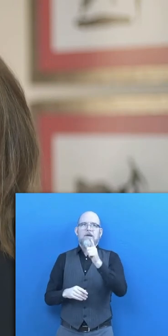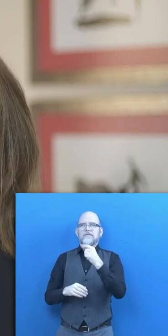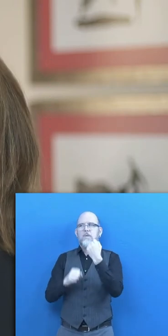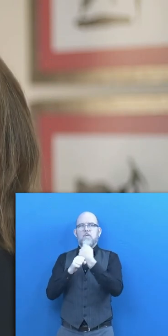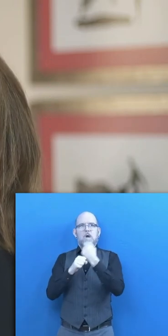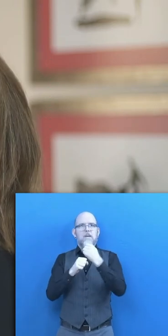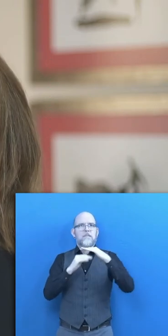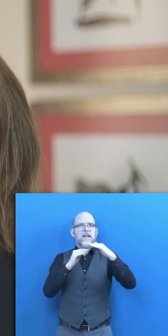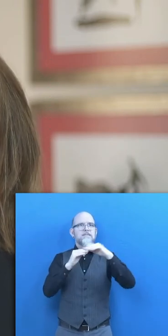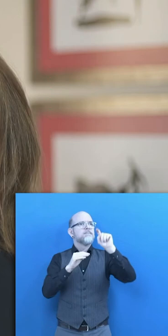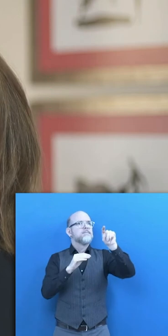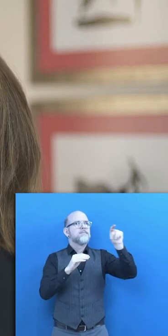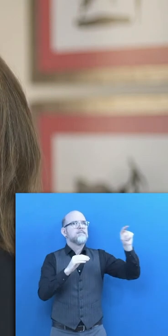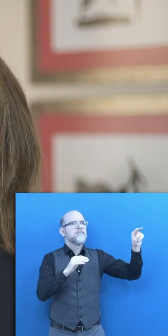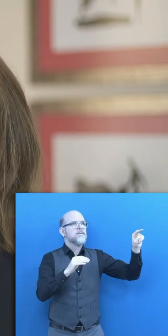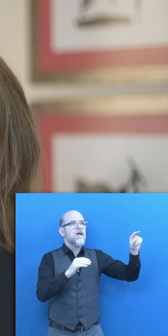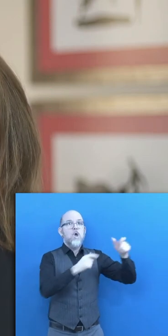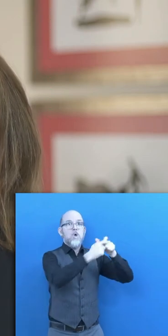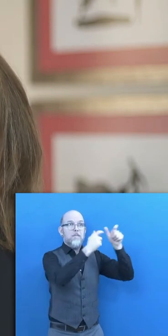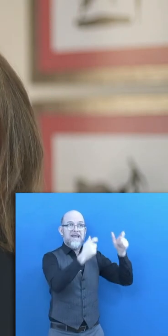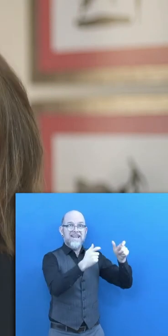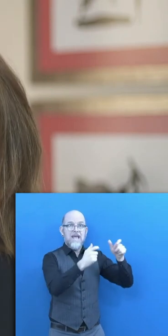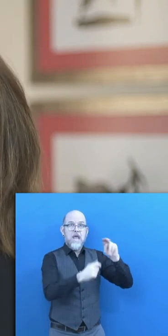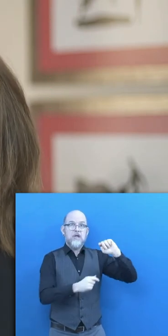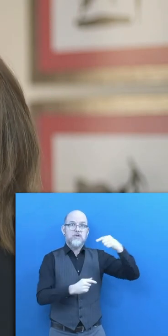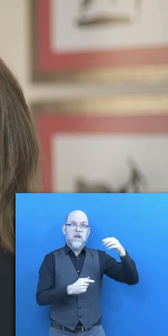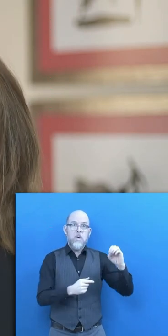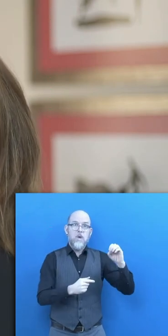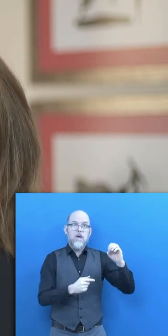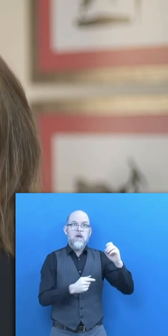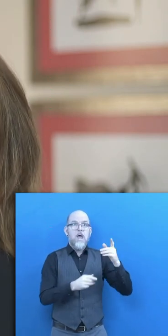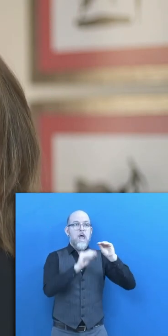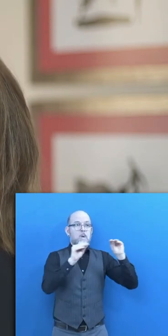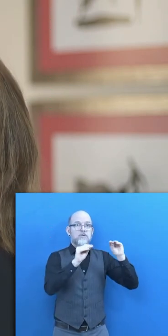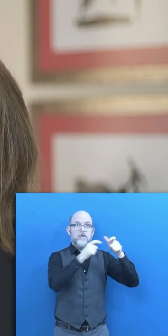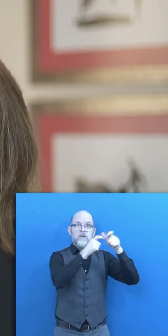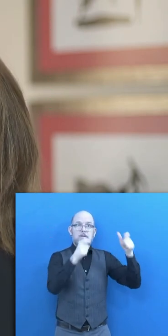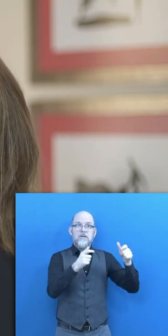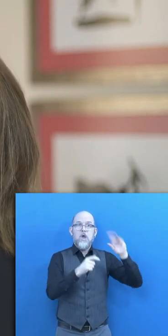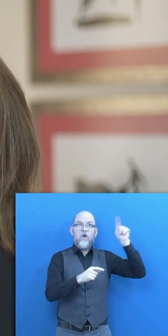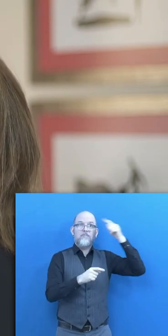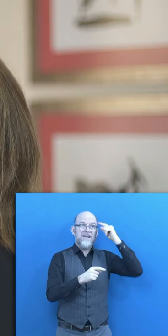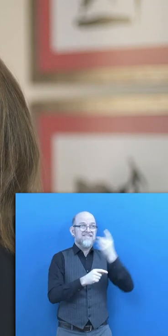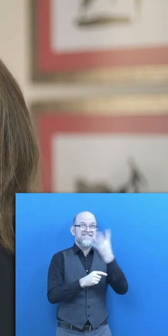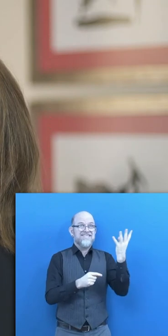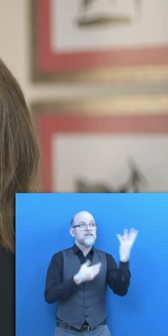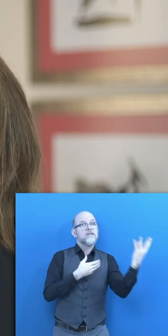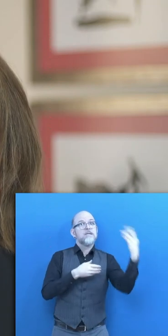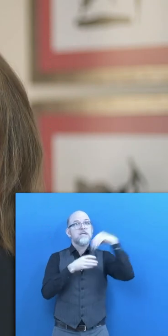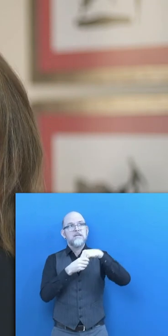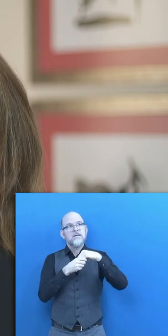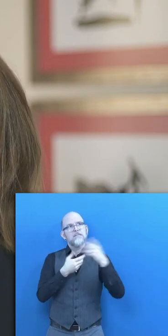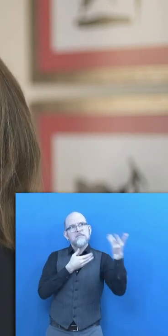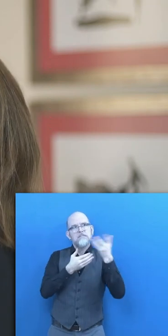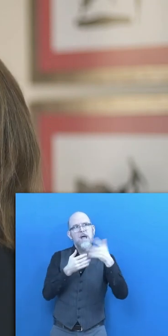in the employment ecosystem, including companies, NGOs, educational institutions and government, are committed to